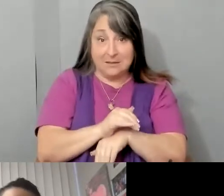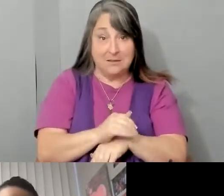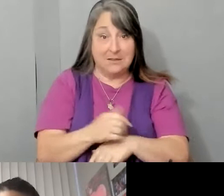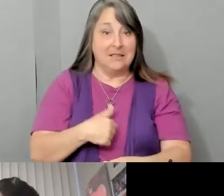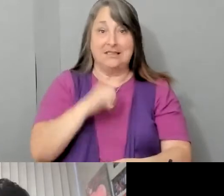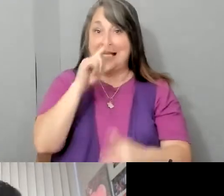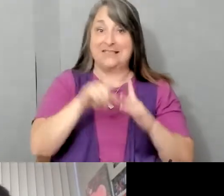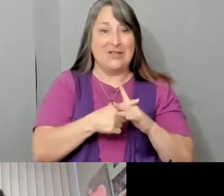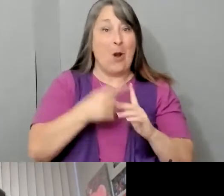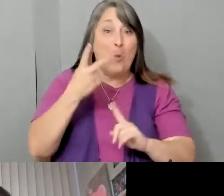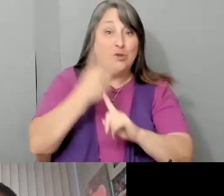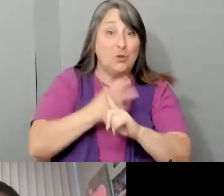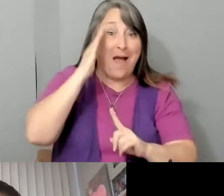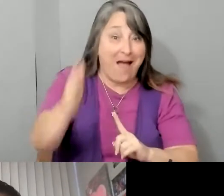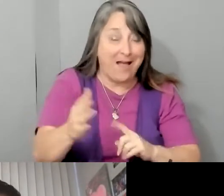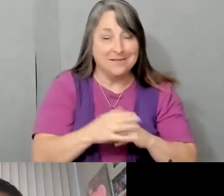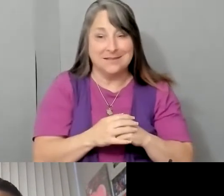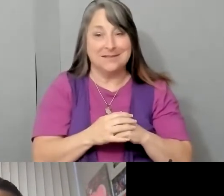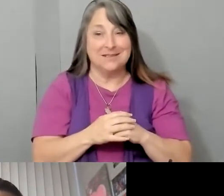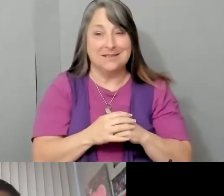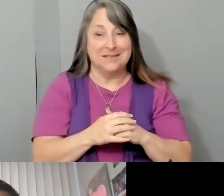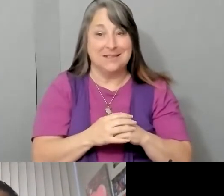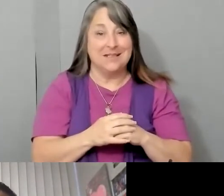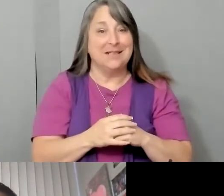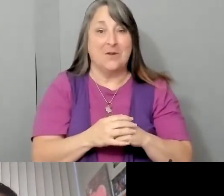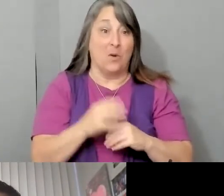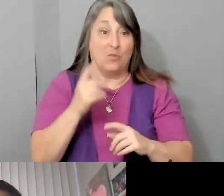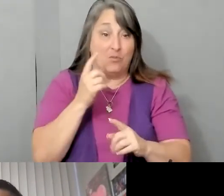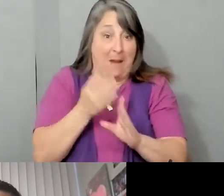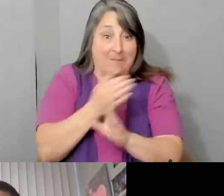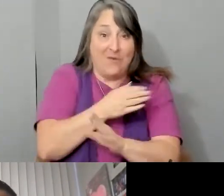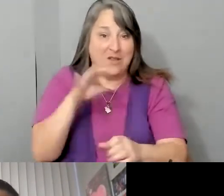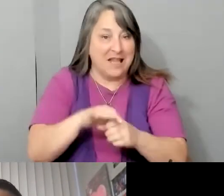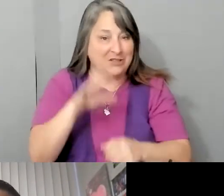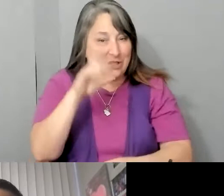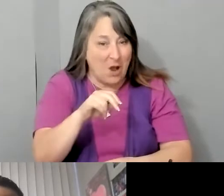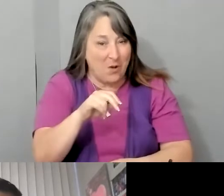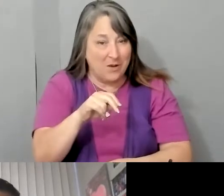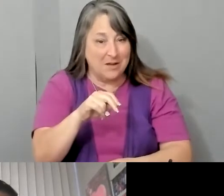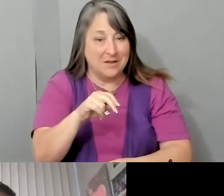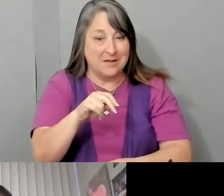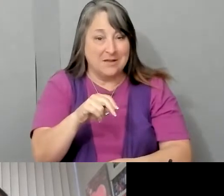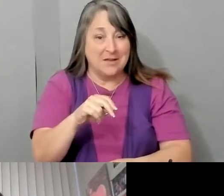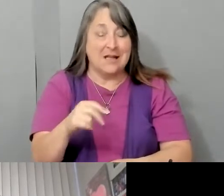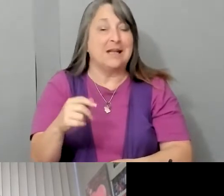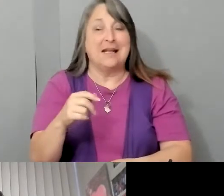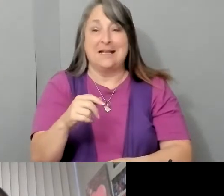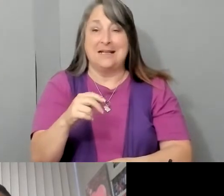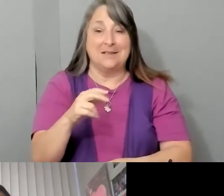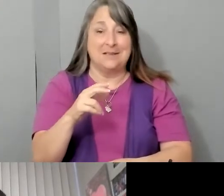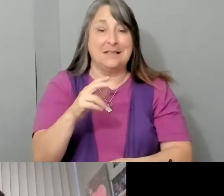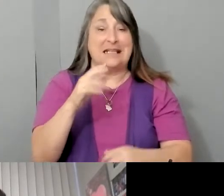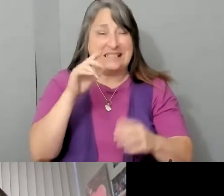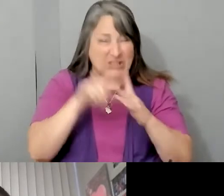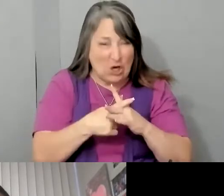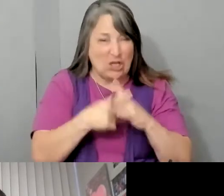antes de la elección. The, the, the investment doesn't start for our vote two, two months before the election. It